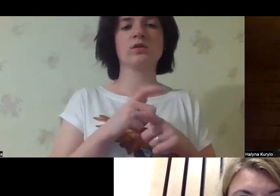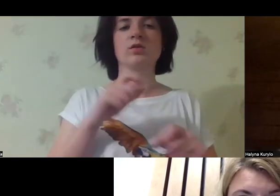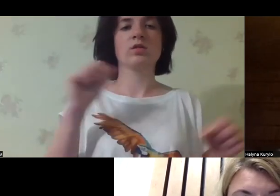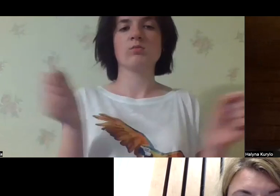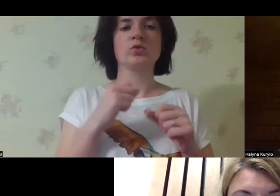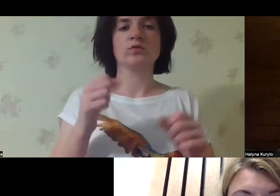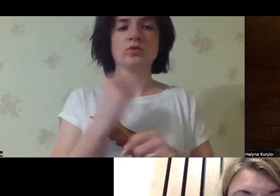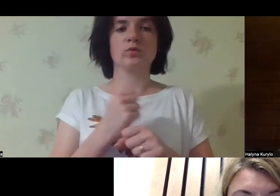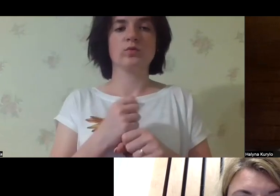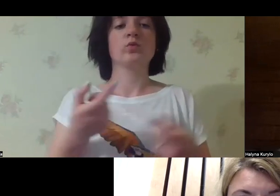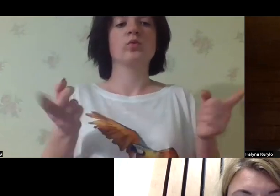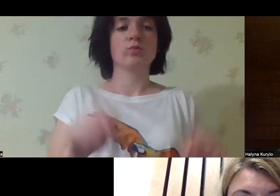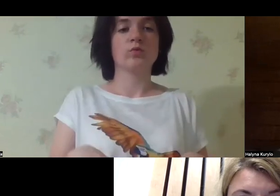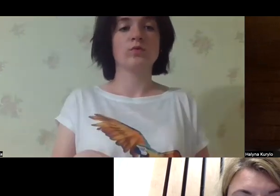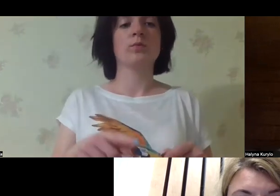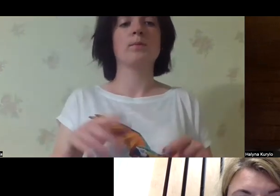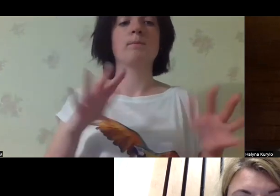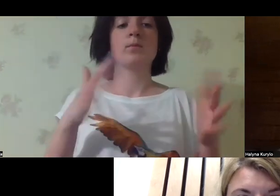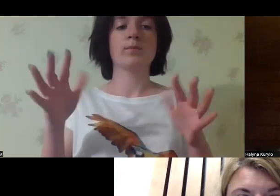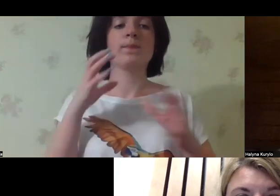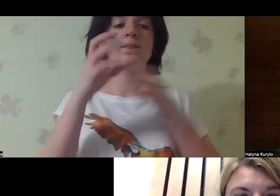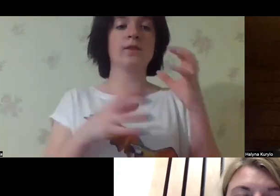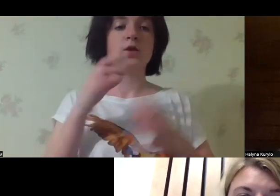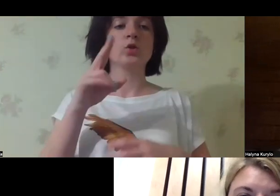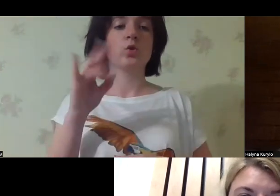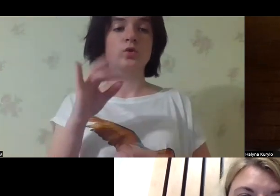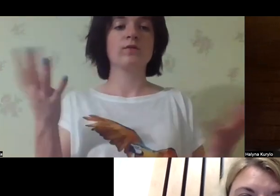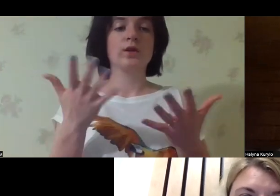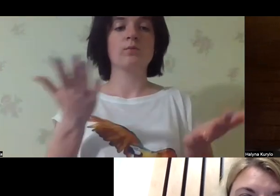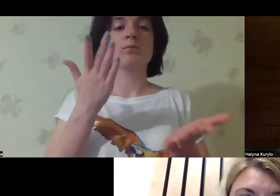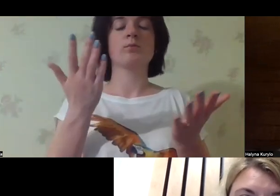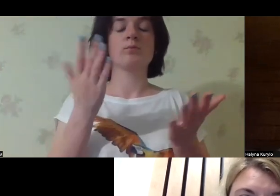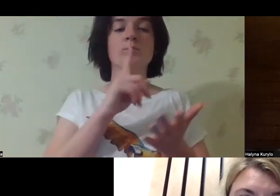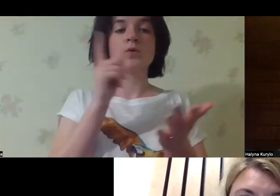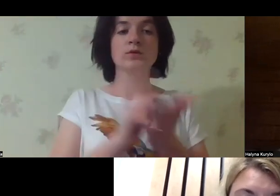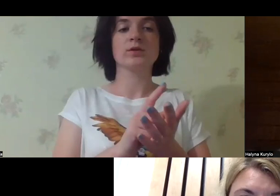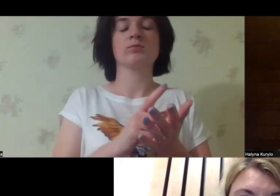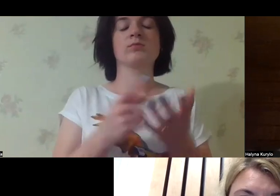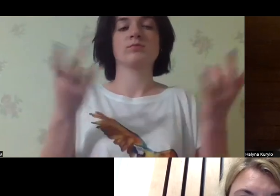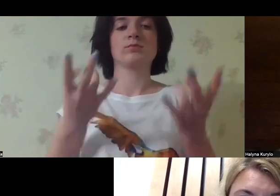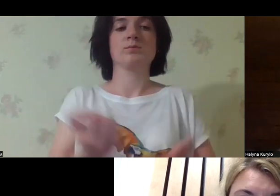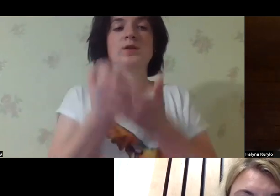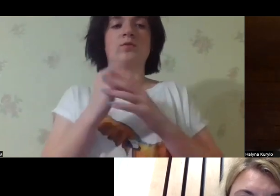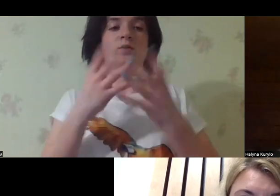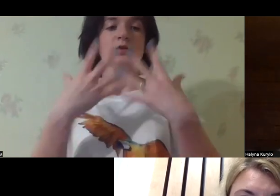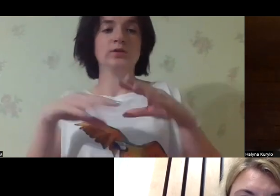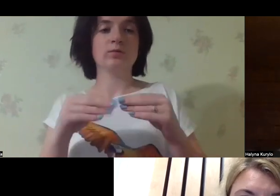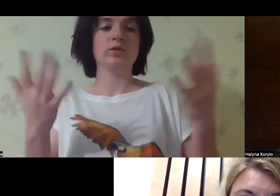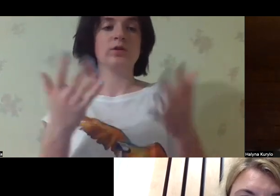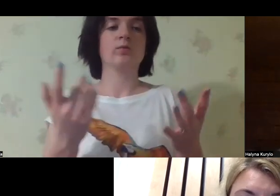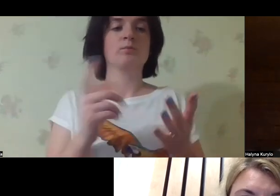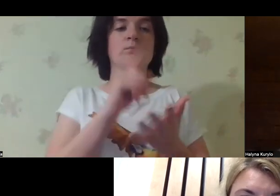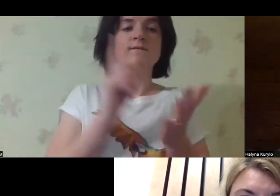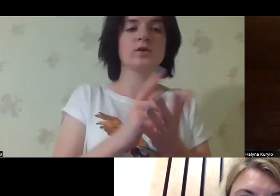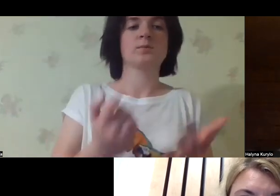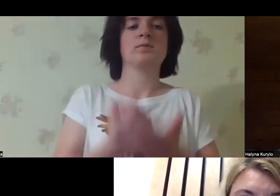lawful level and a legitimate level, and it's the impossible road. And we should get